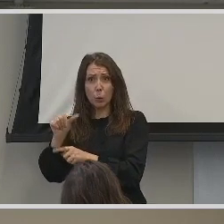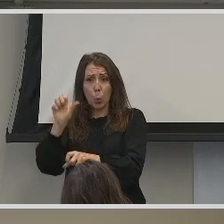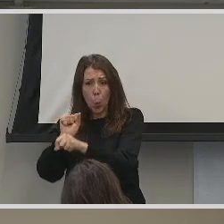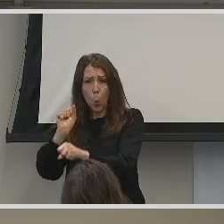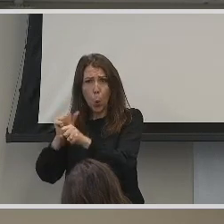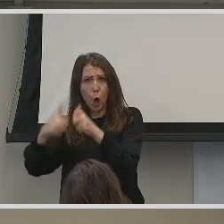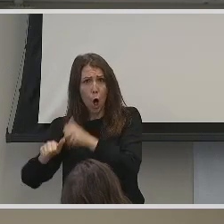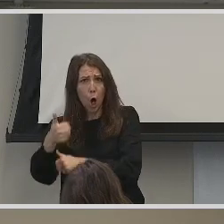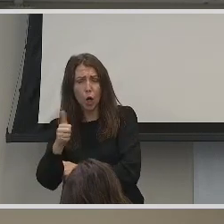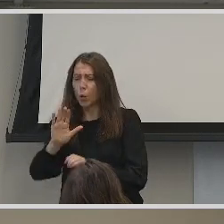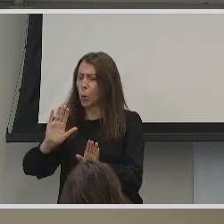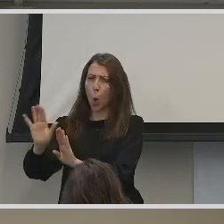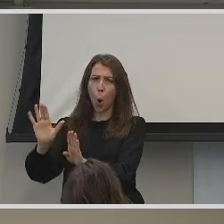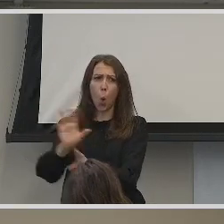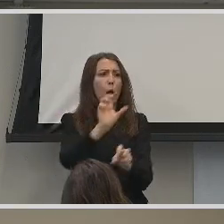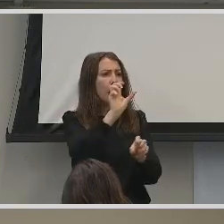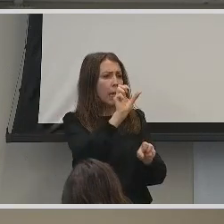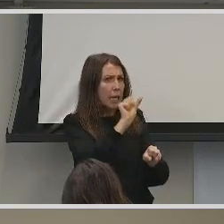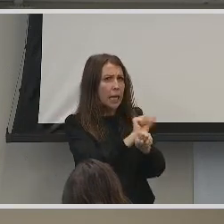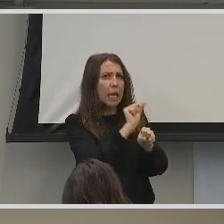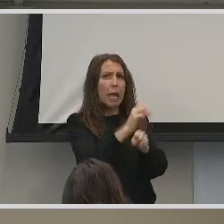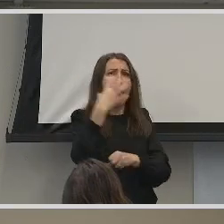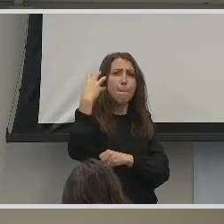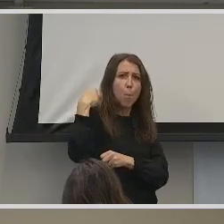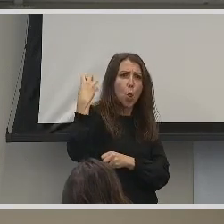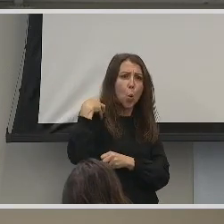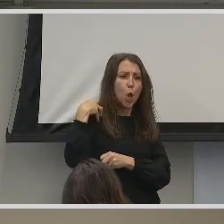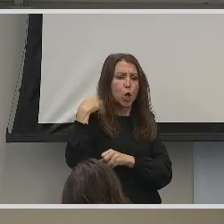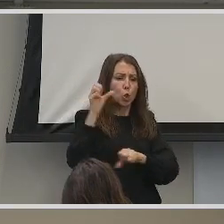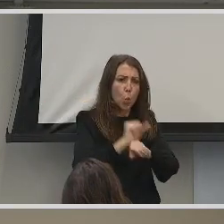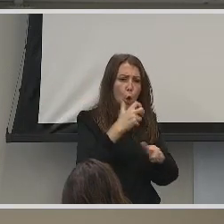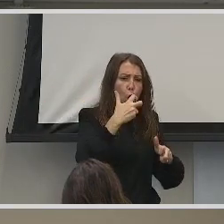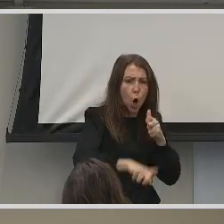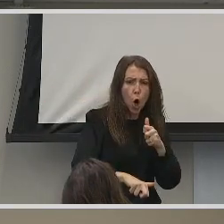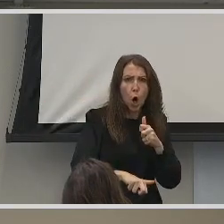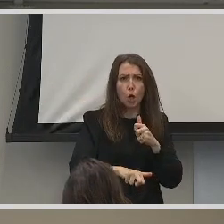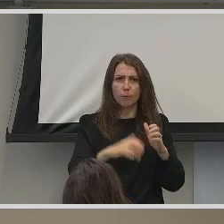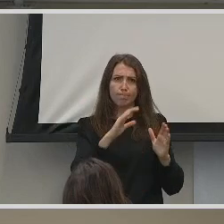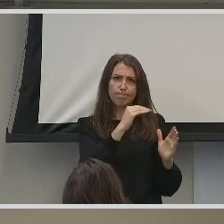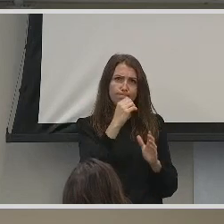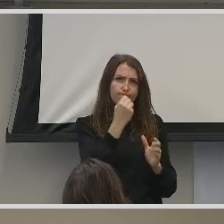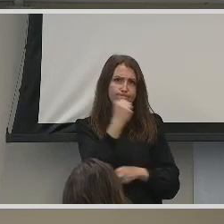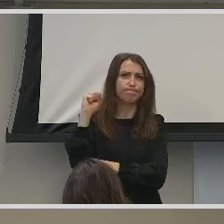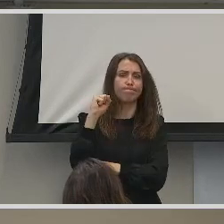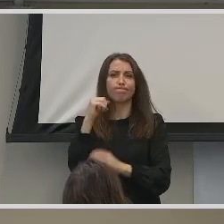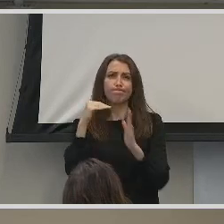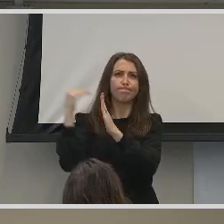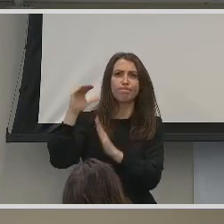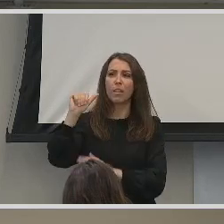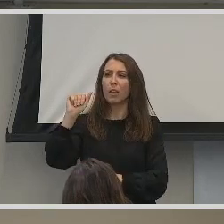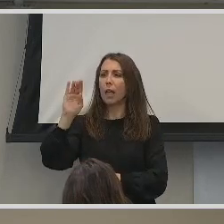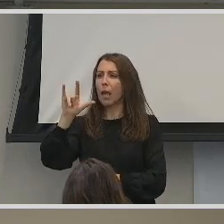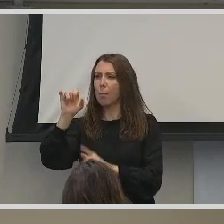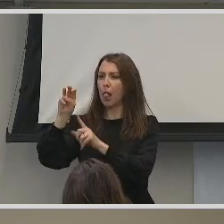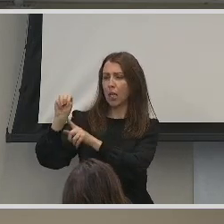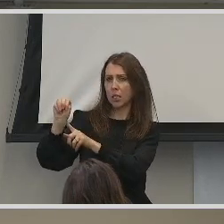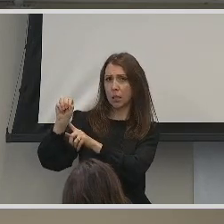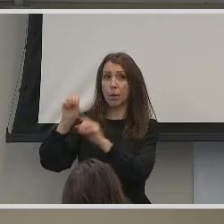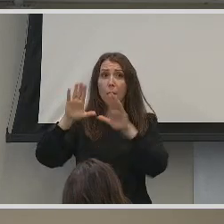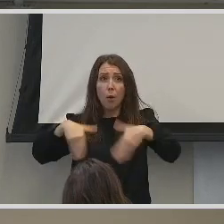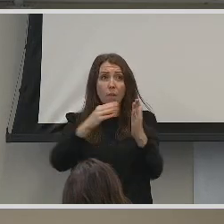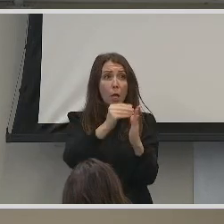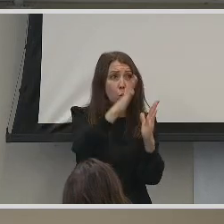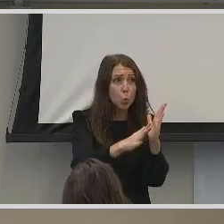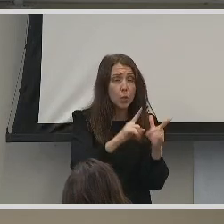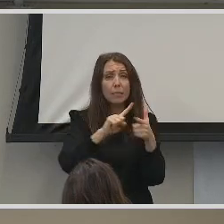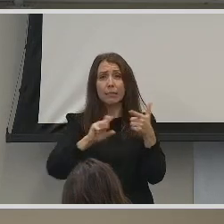employers who must work harder to combat ableism and provide resources to students, staff, and faculty as